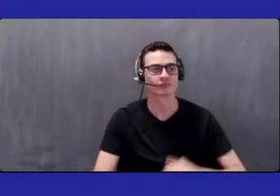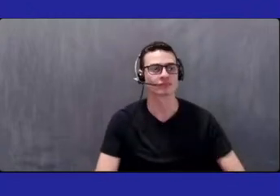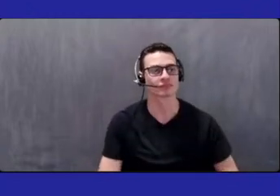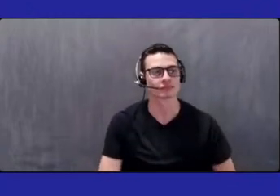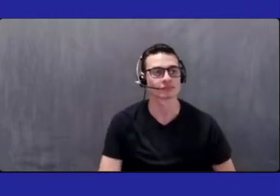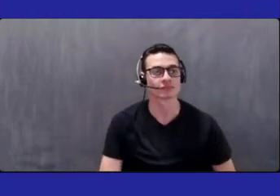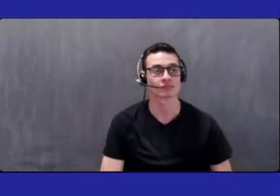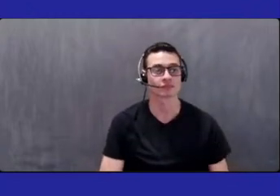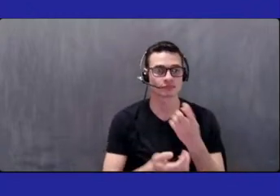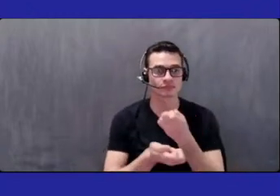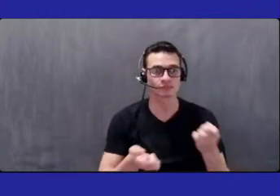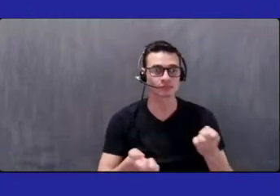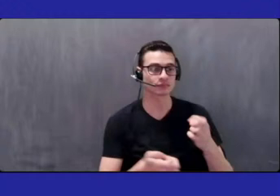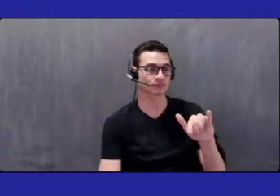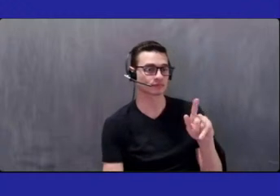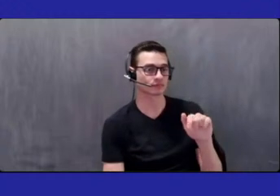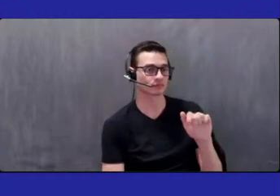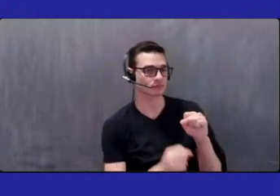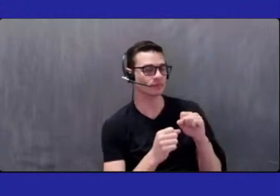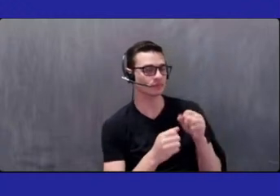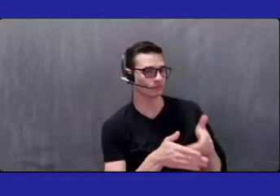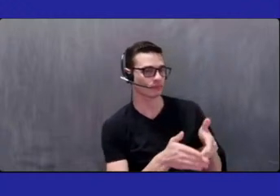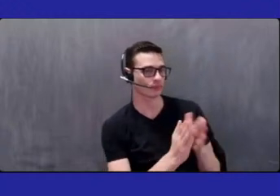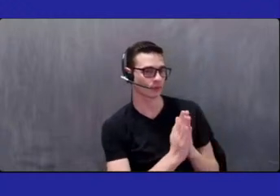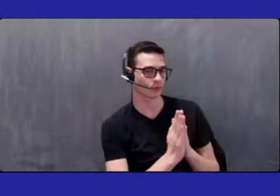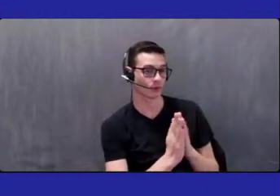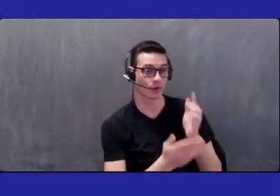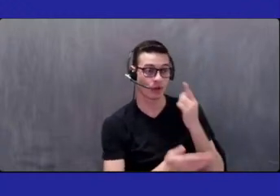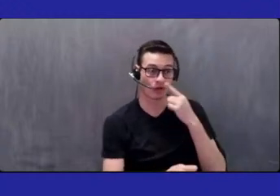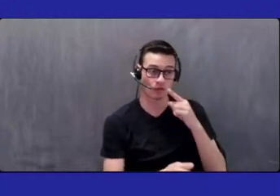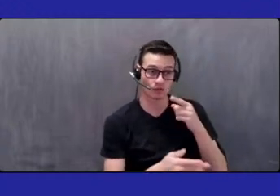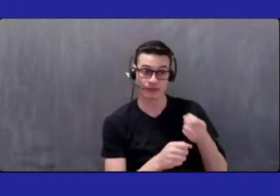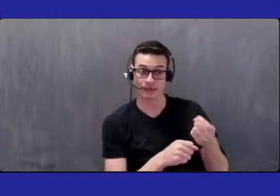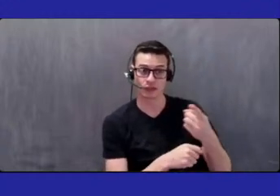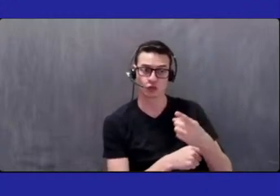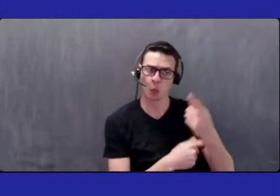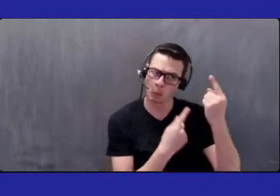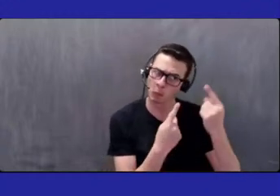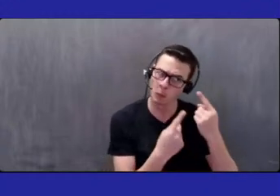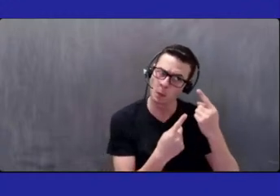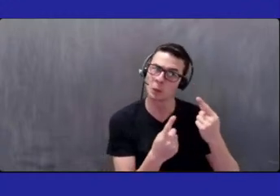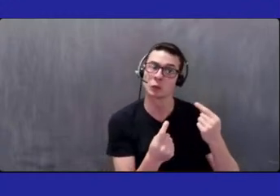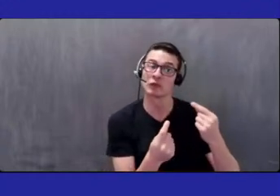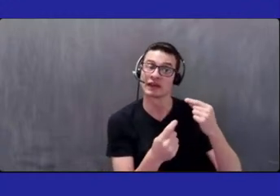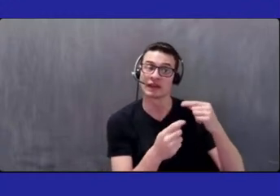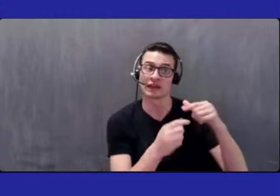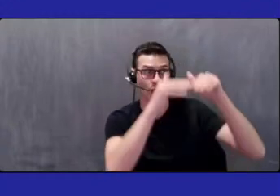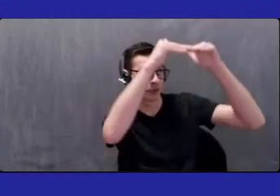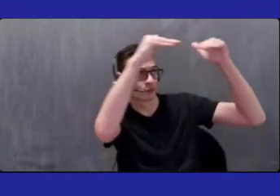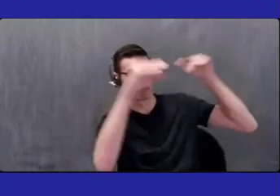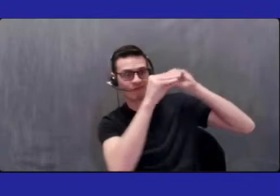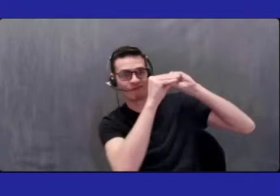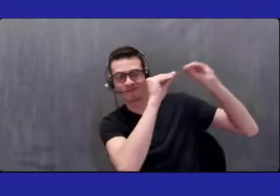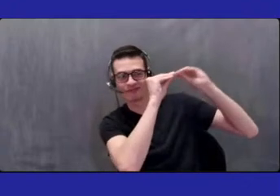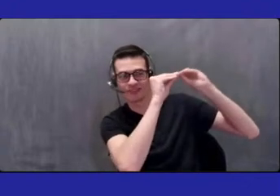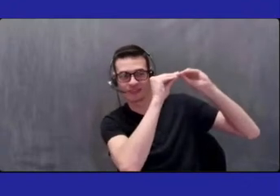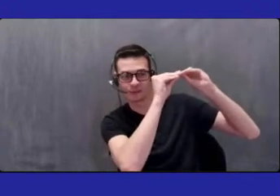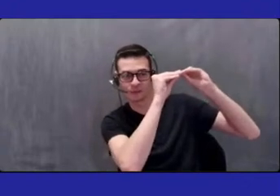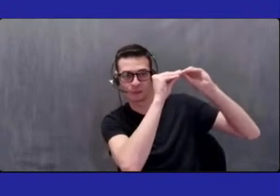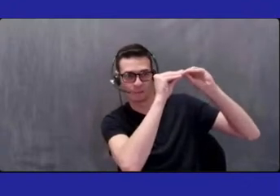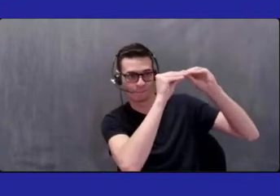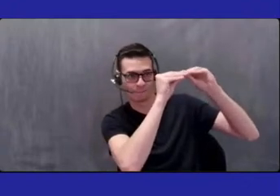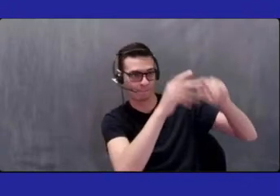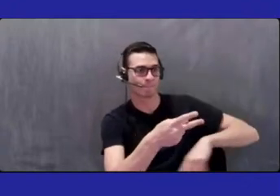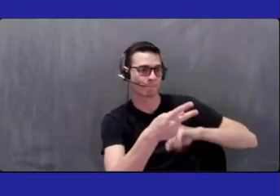infrastructure request. For fiscal year 25 consideration, the following capital funding priorities were submitted in